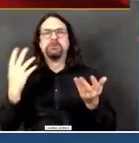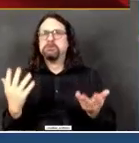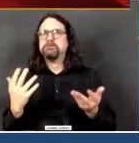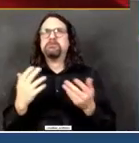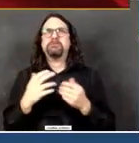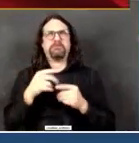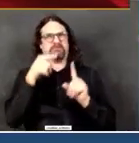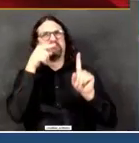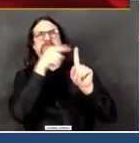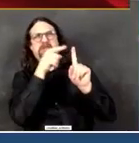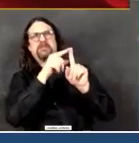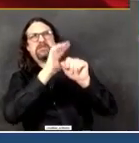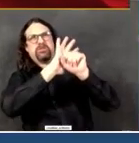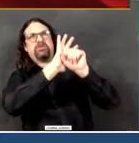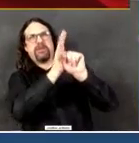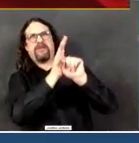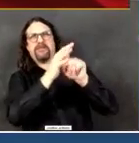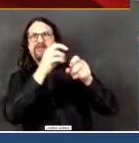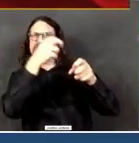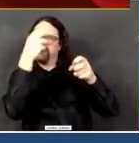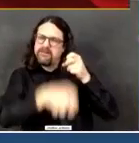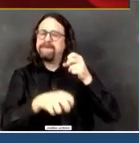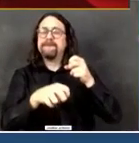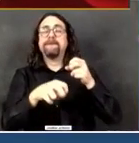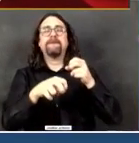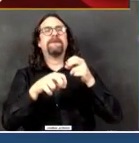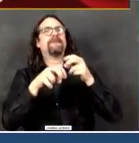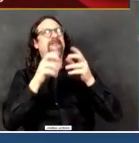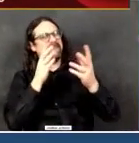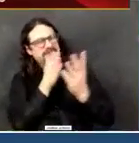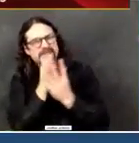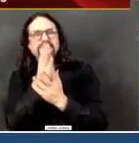Last Sunday was a moment that we were preparing for the worst.